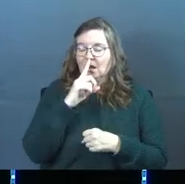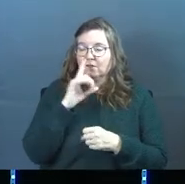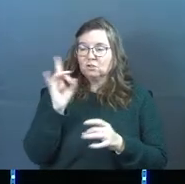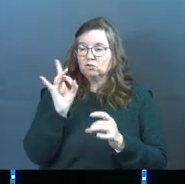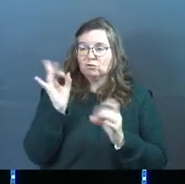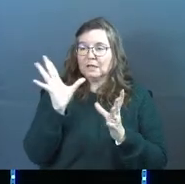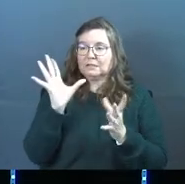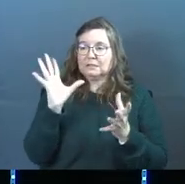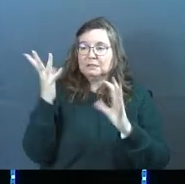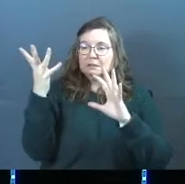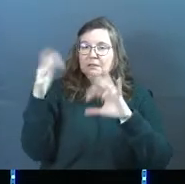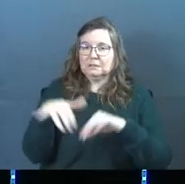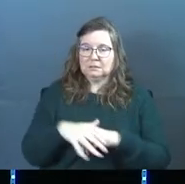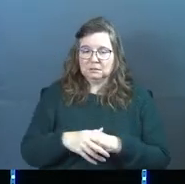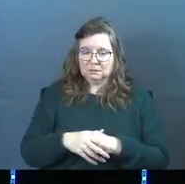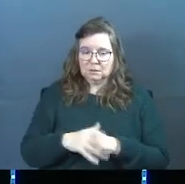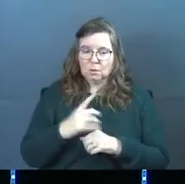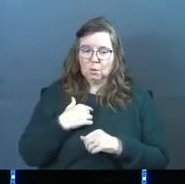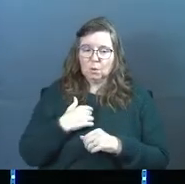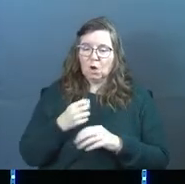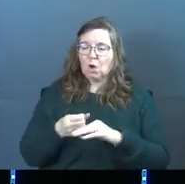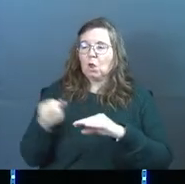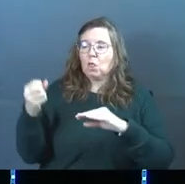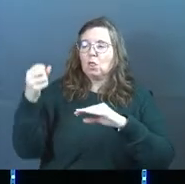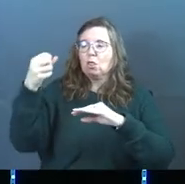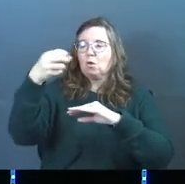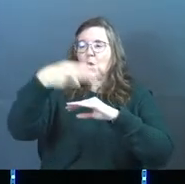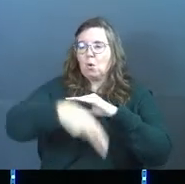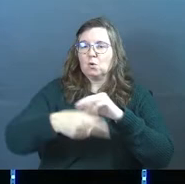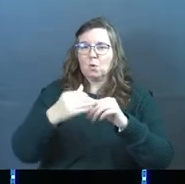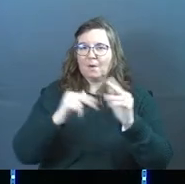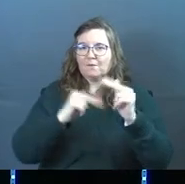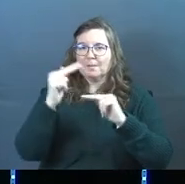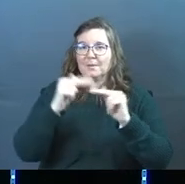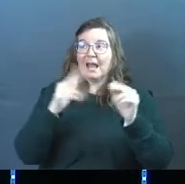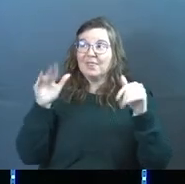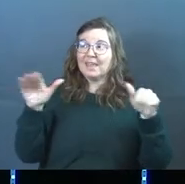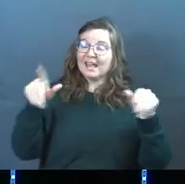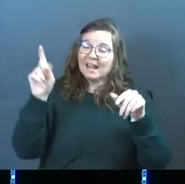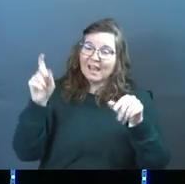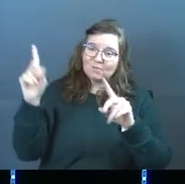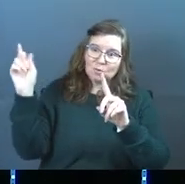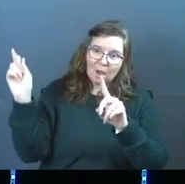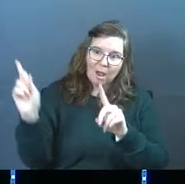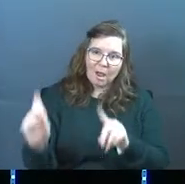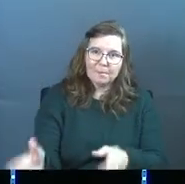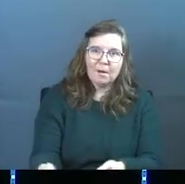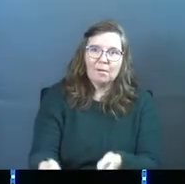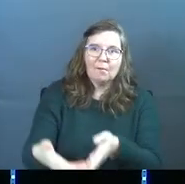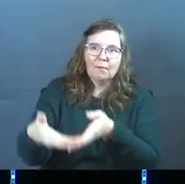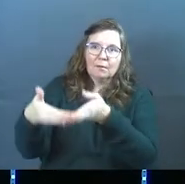crisis. We're going to throw you off of a building, and then the angels have to come.